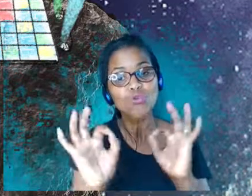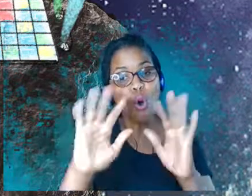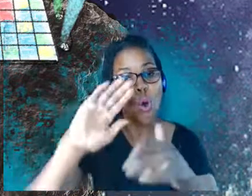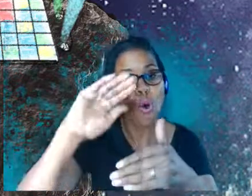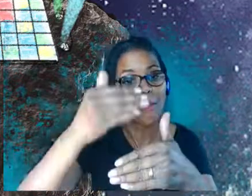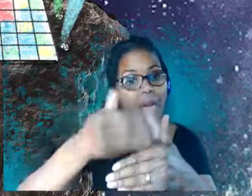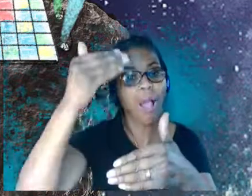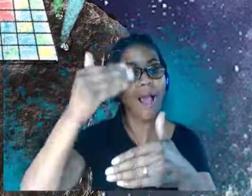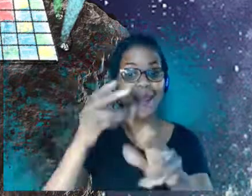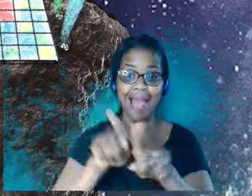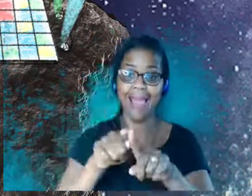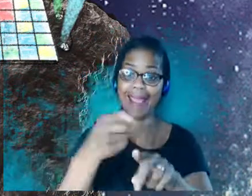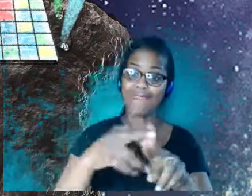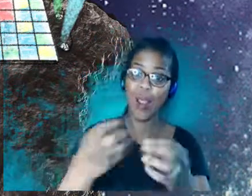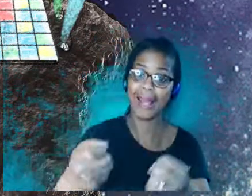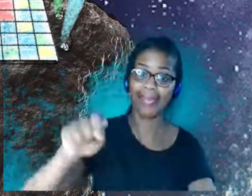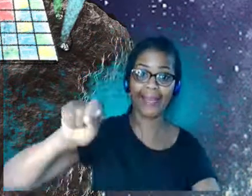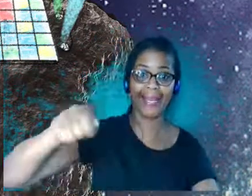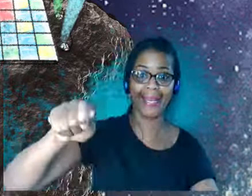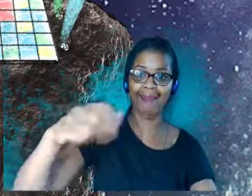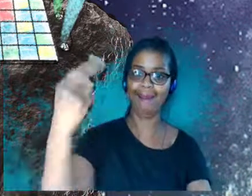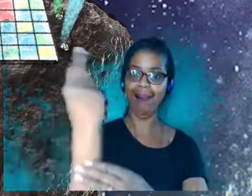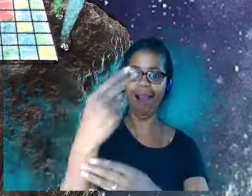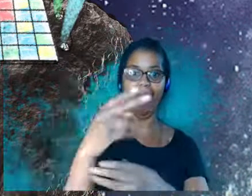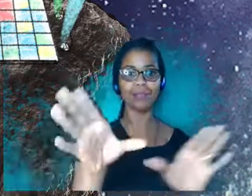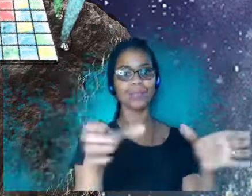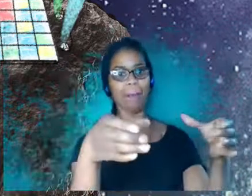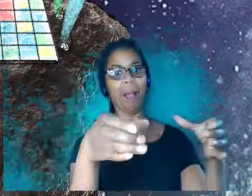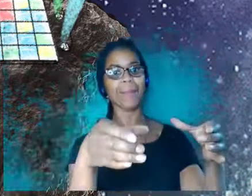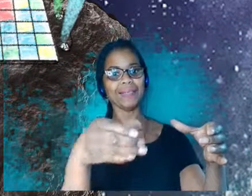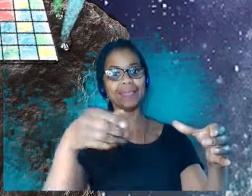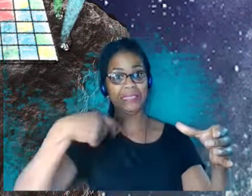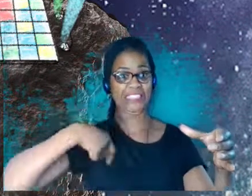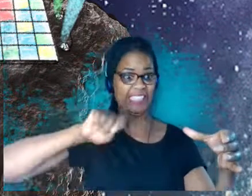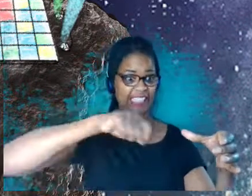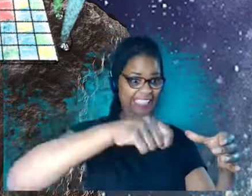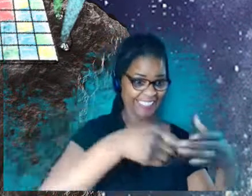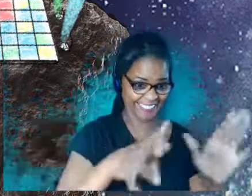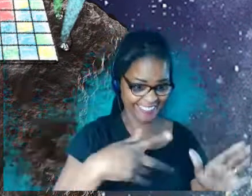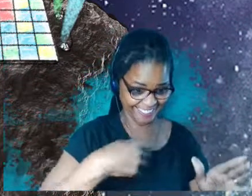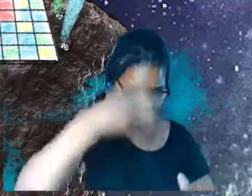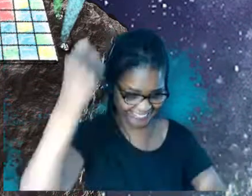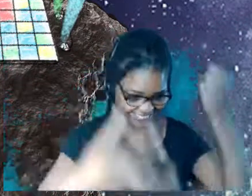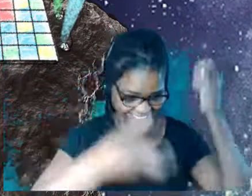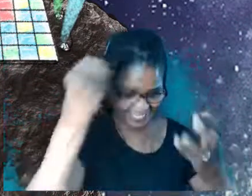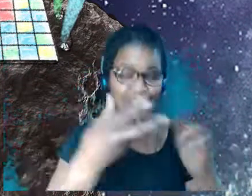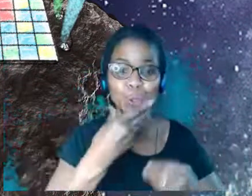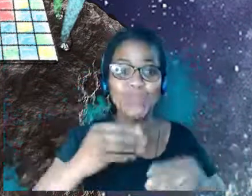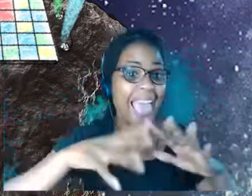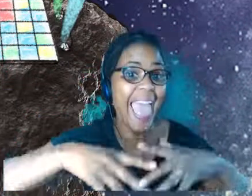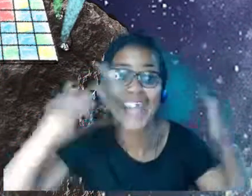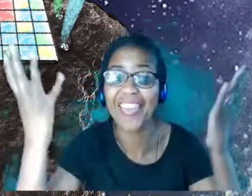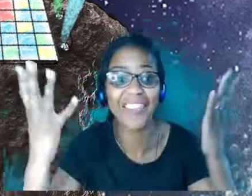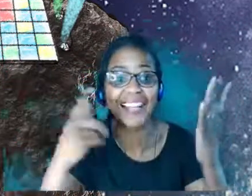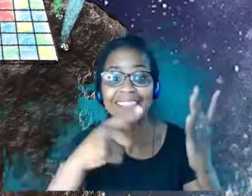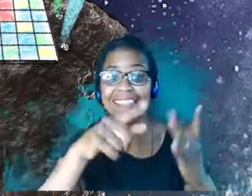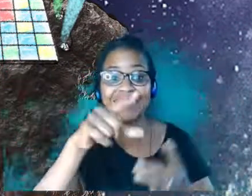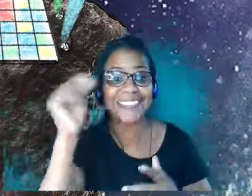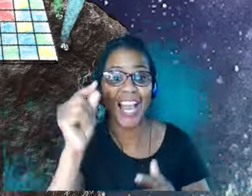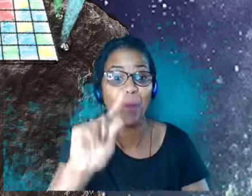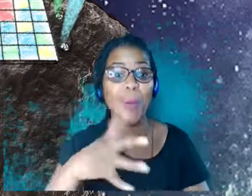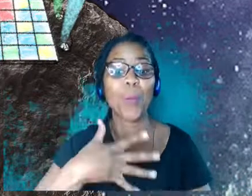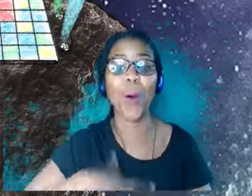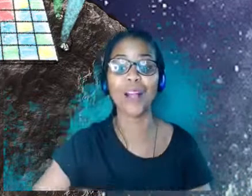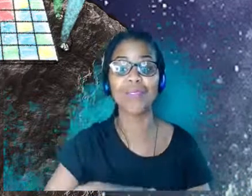art department and you could use everything in your repertoire. What do you make? So I'd say take risks, but also,